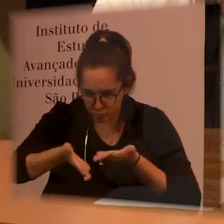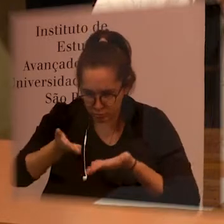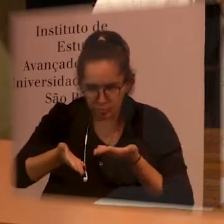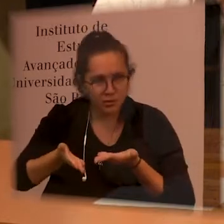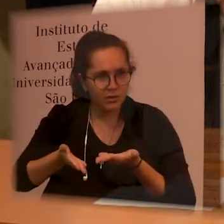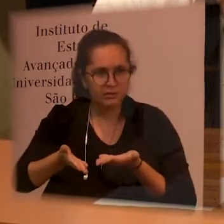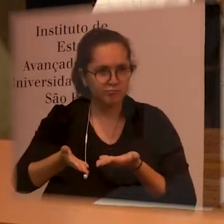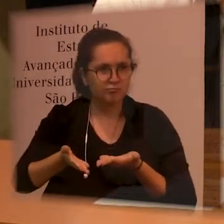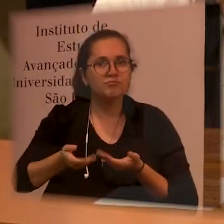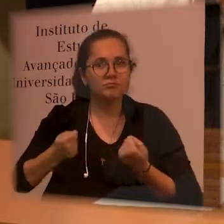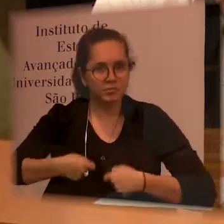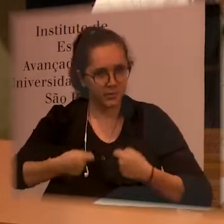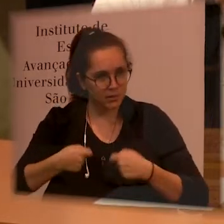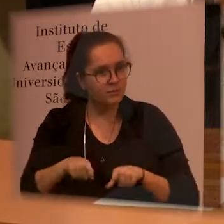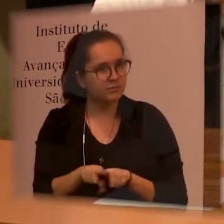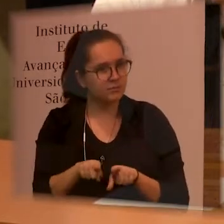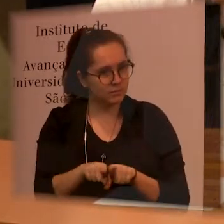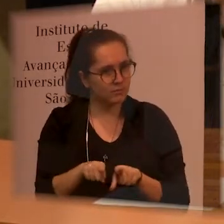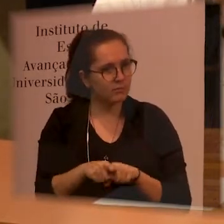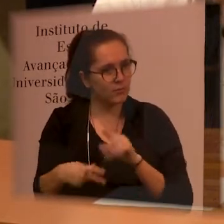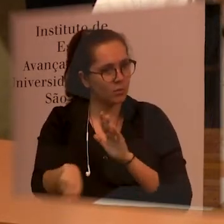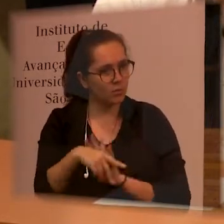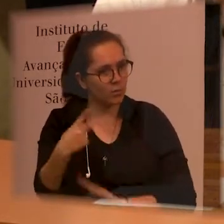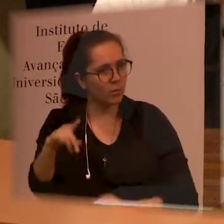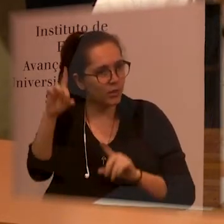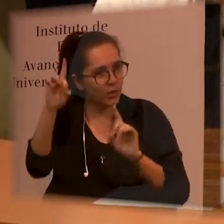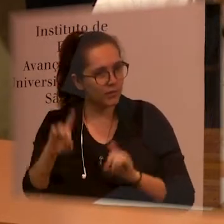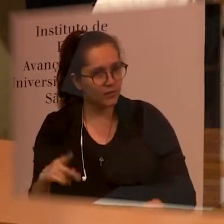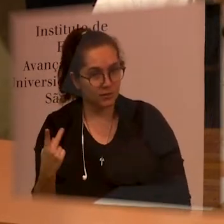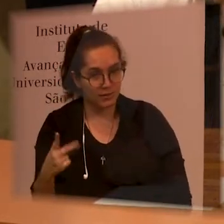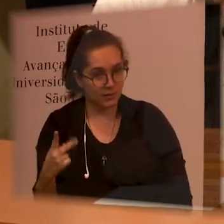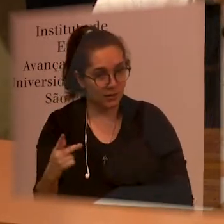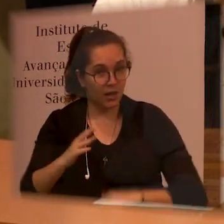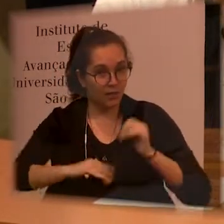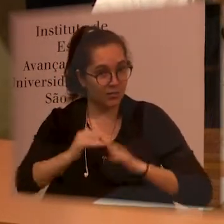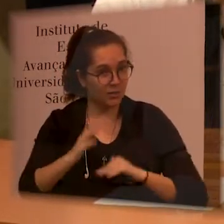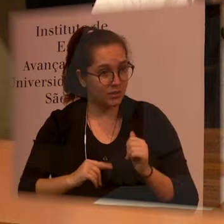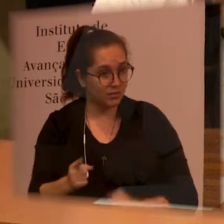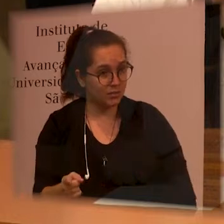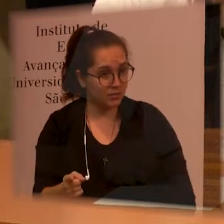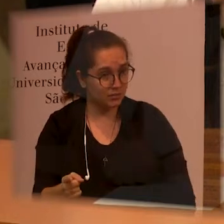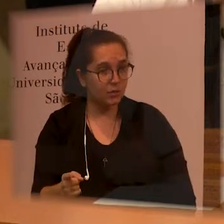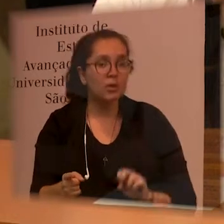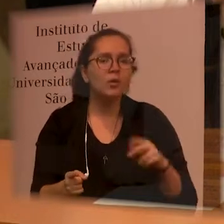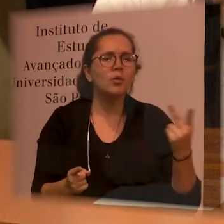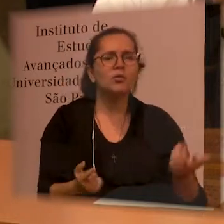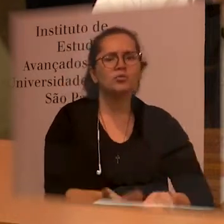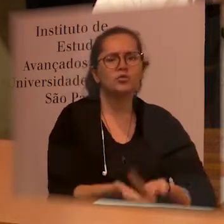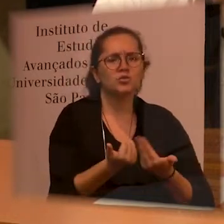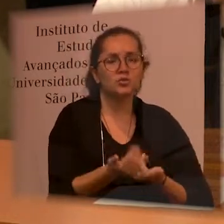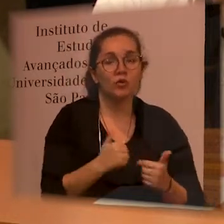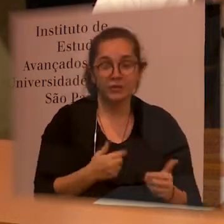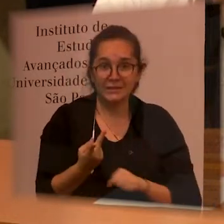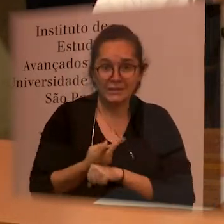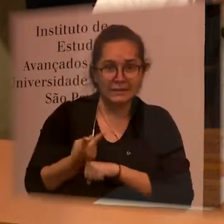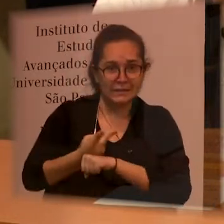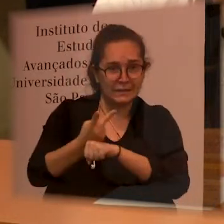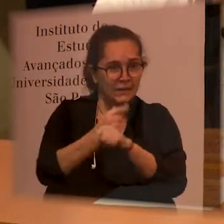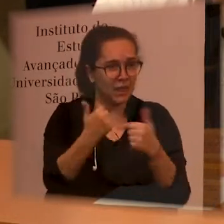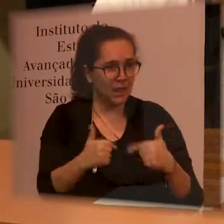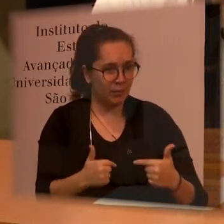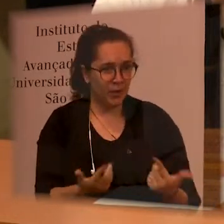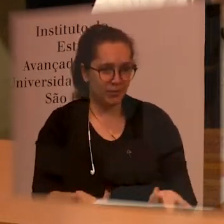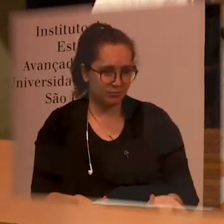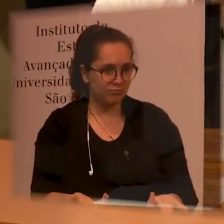disability with proper education and that should meet the specific needs of that child or that would also